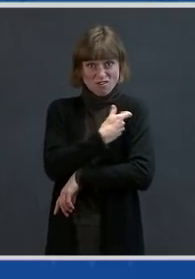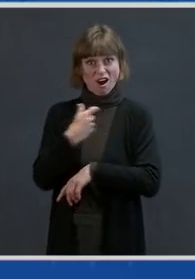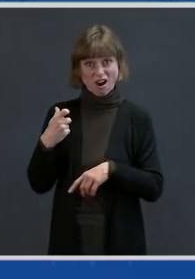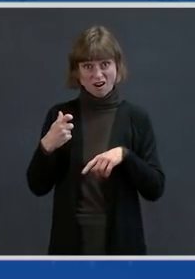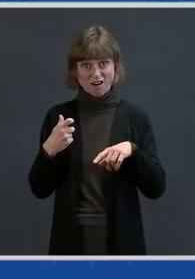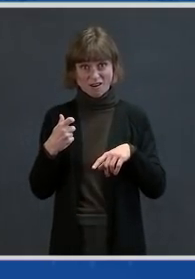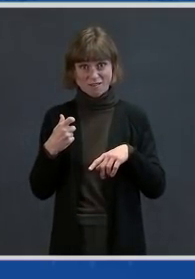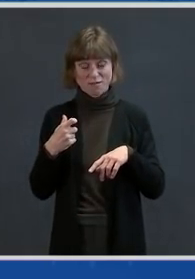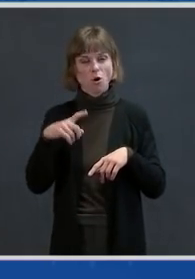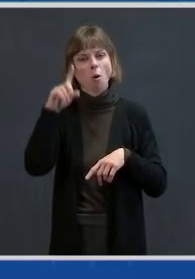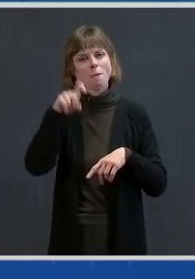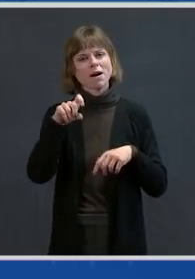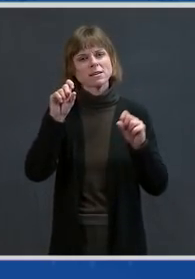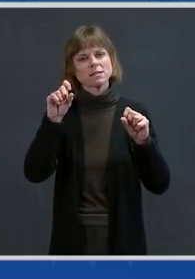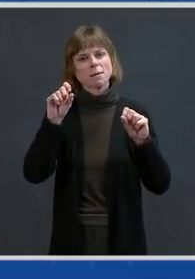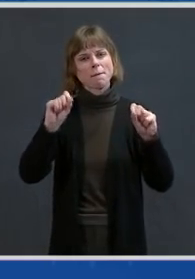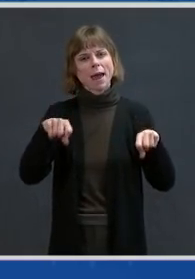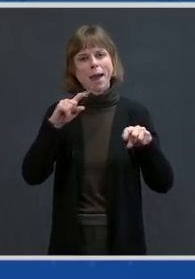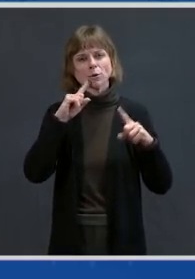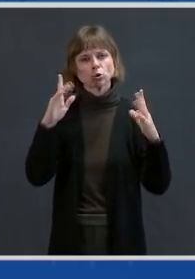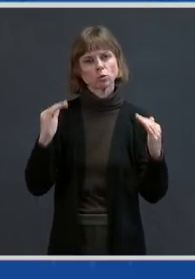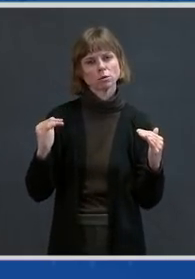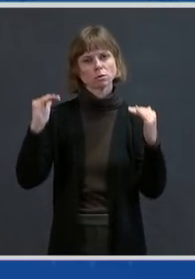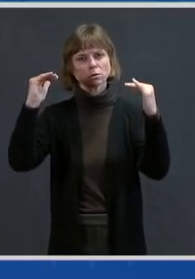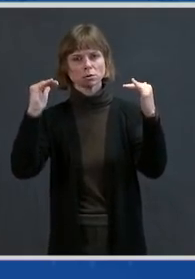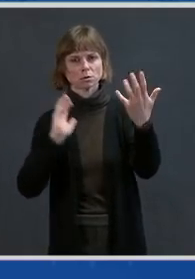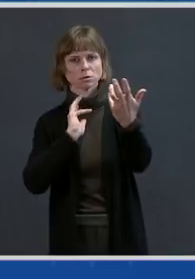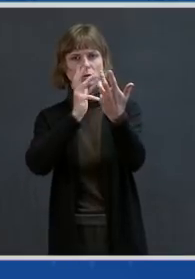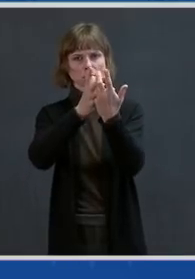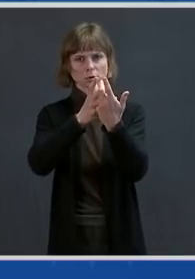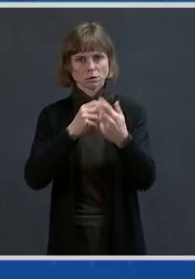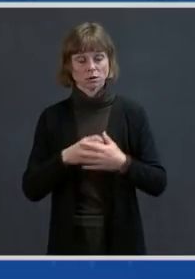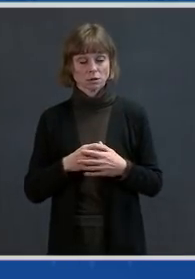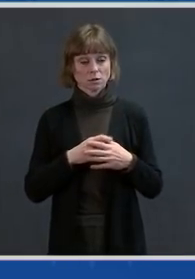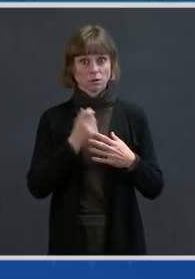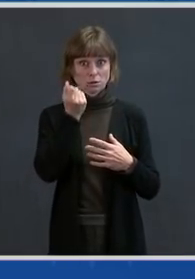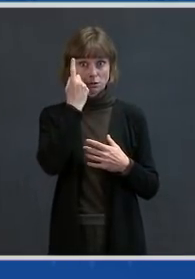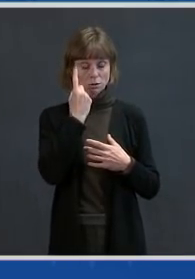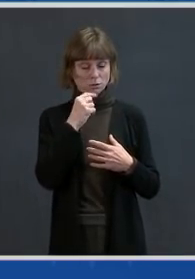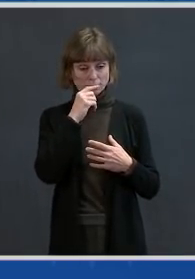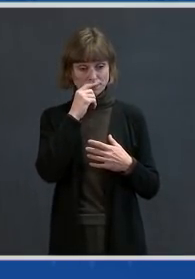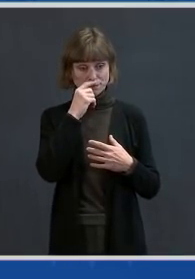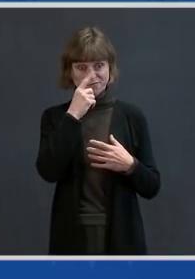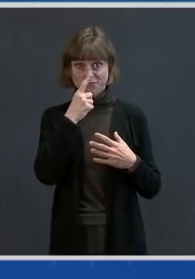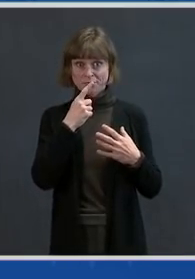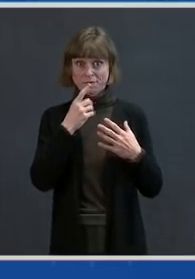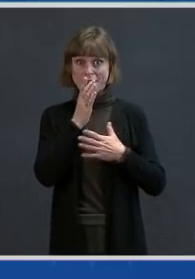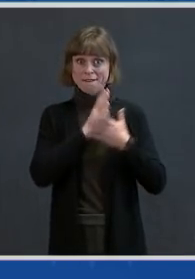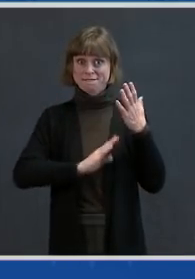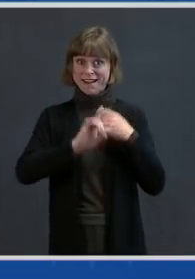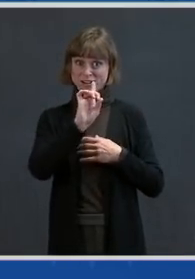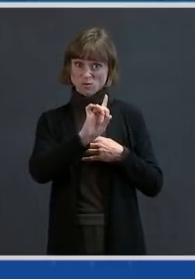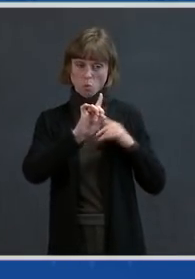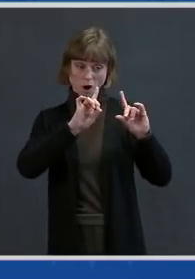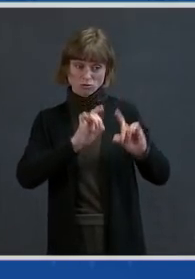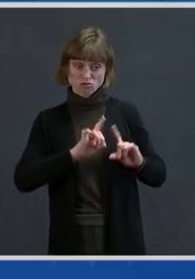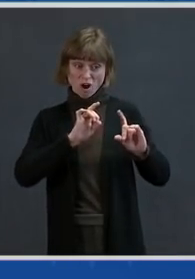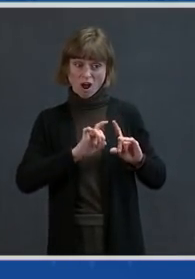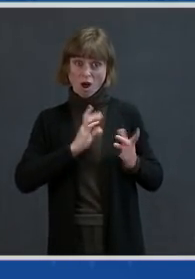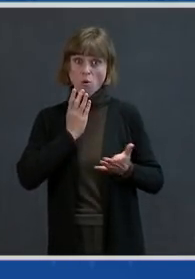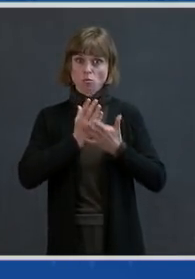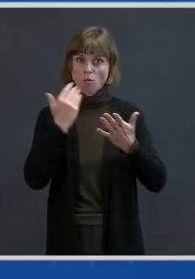a phase one trial to show that you have relevant immunogenicity and safety does not